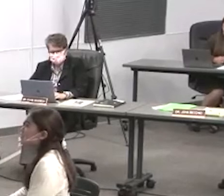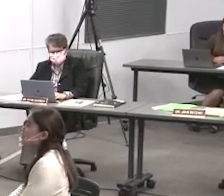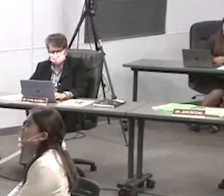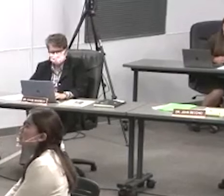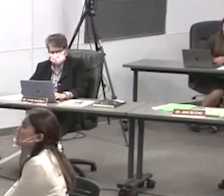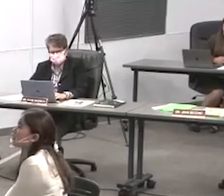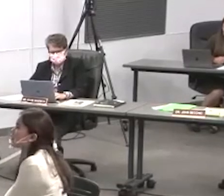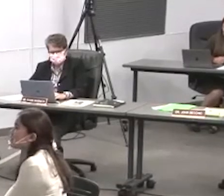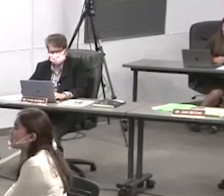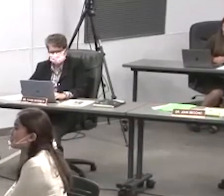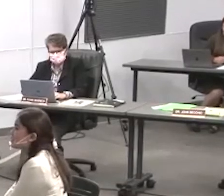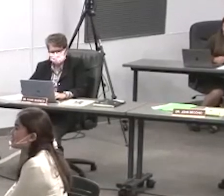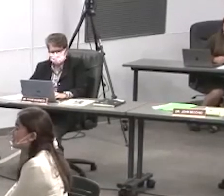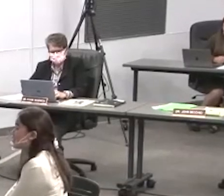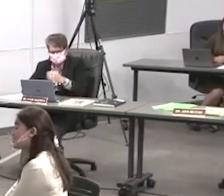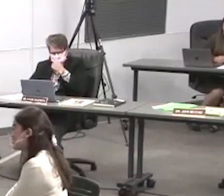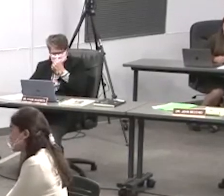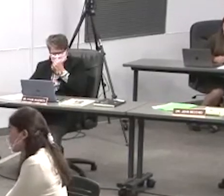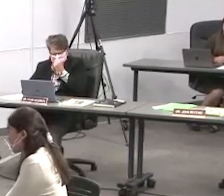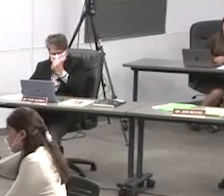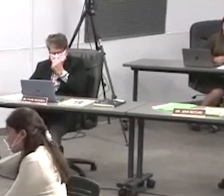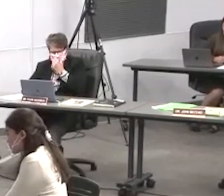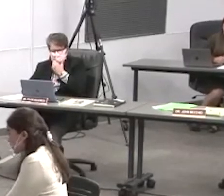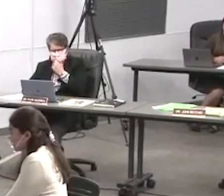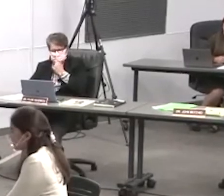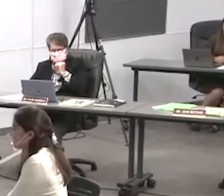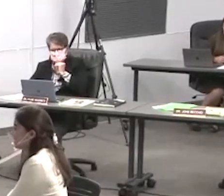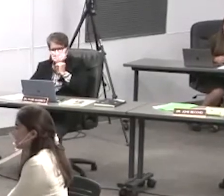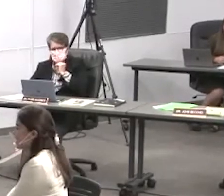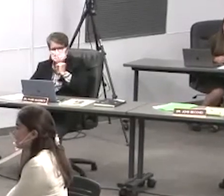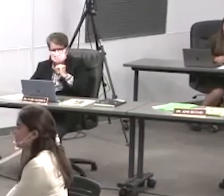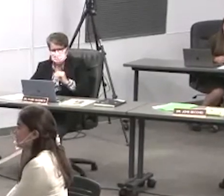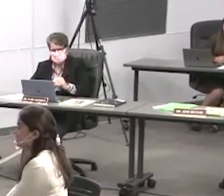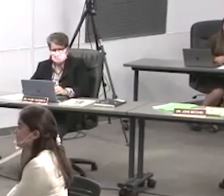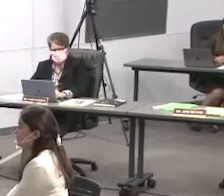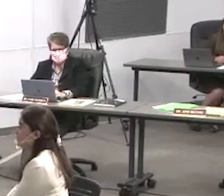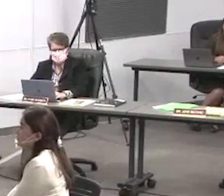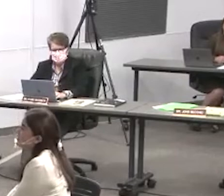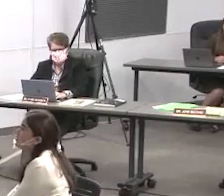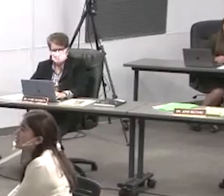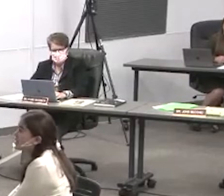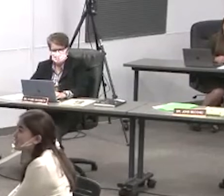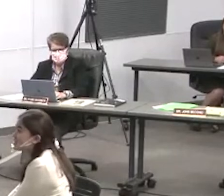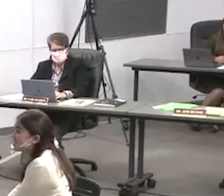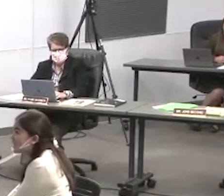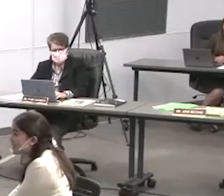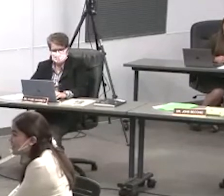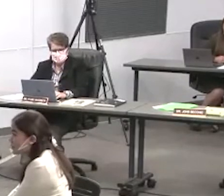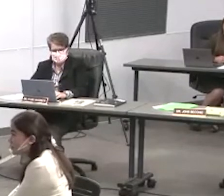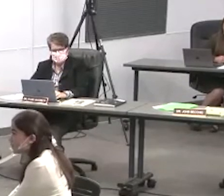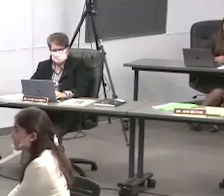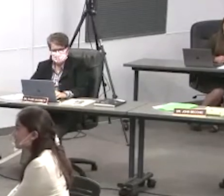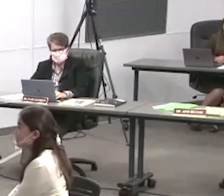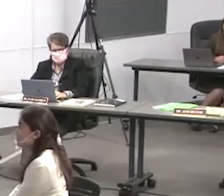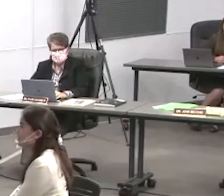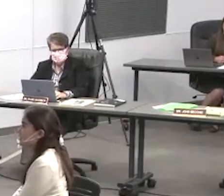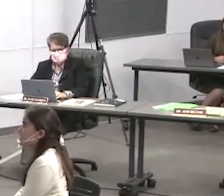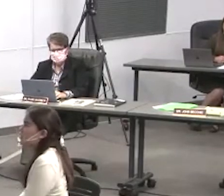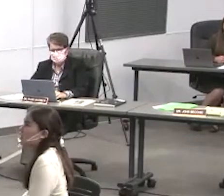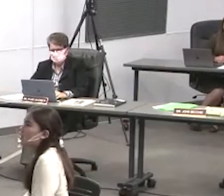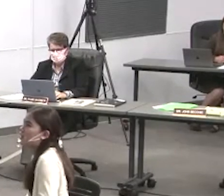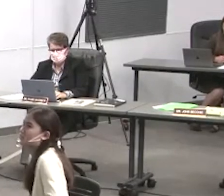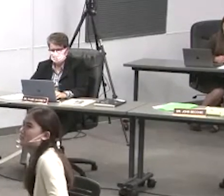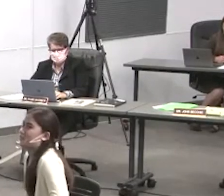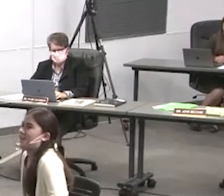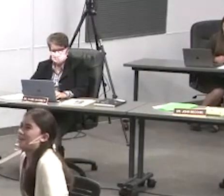from grover's corner wouldn't be so interesting after a while i mean grover's corner isn't very important when you think of